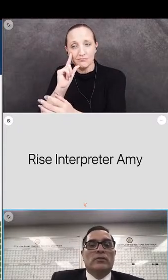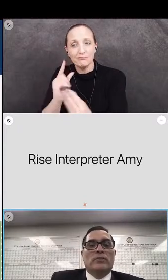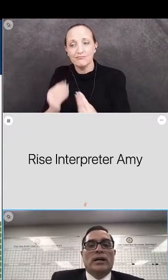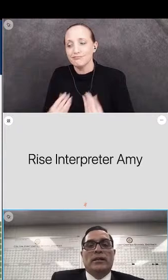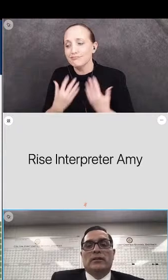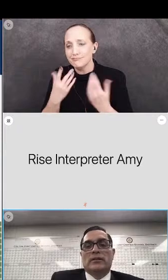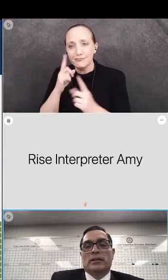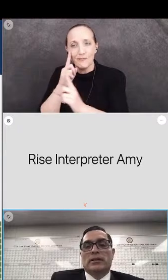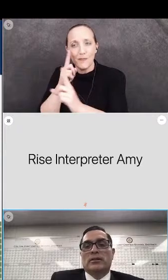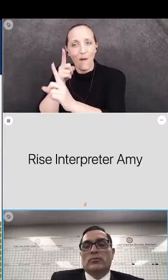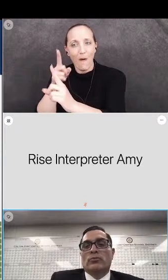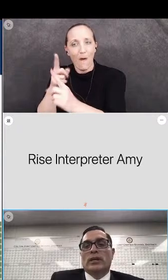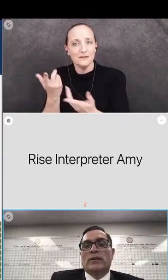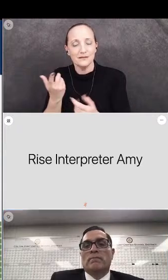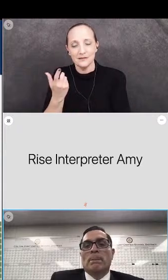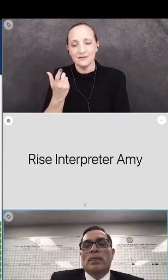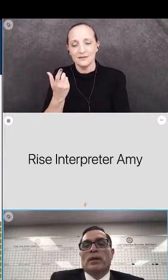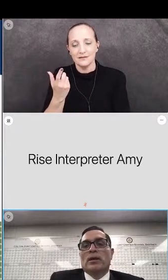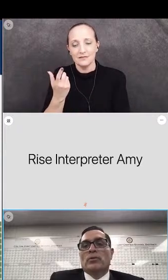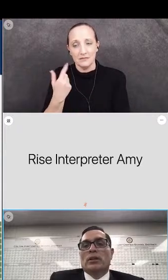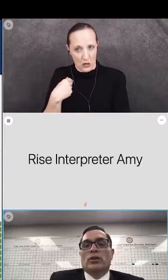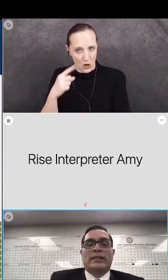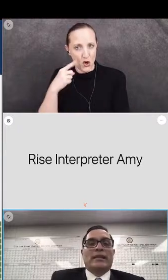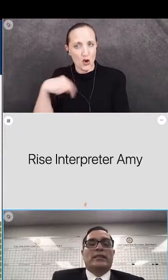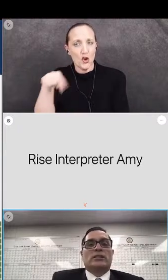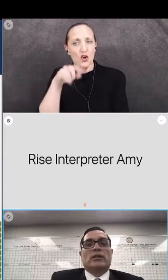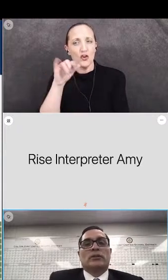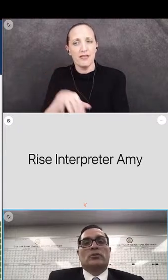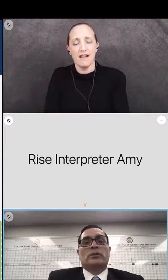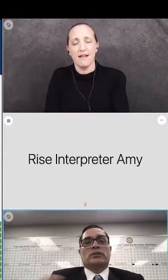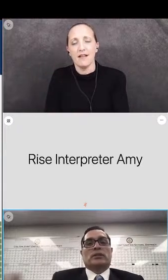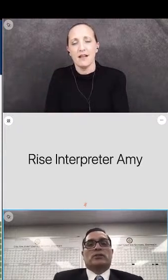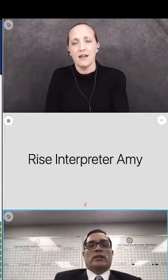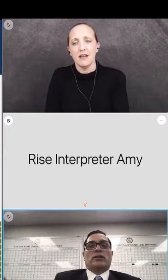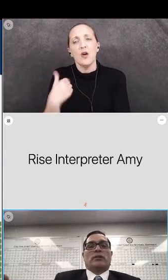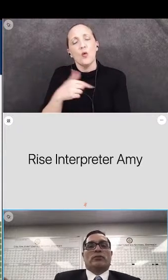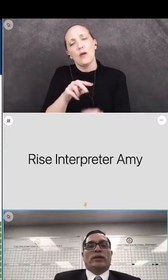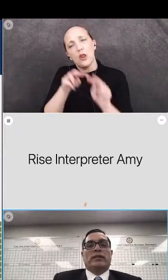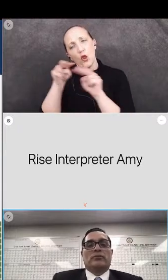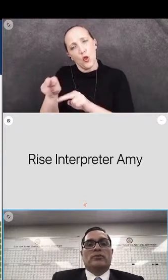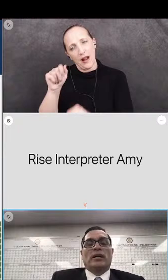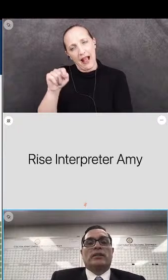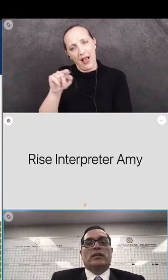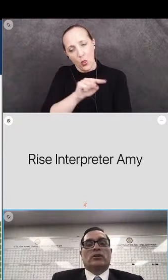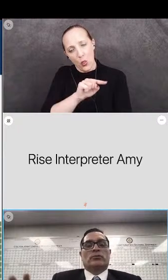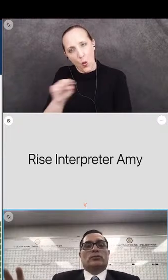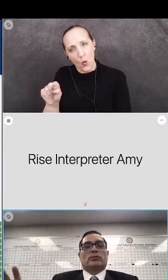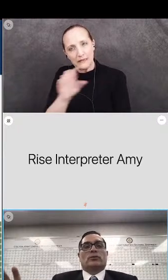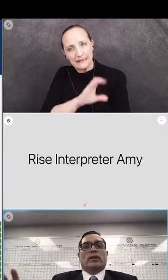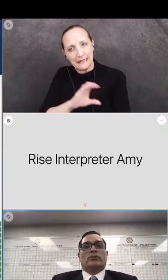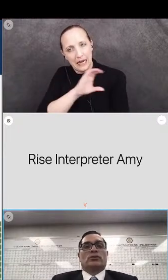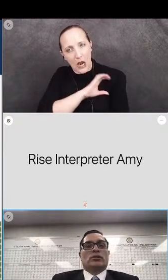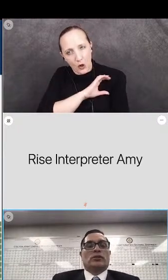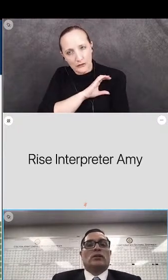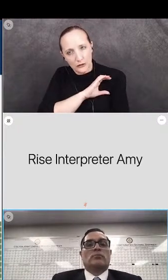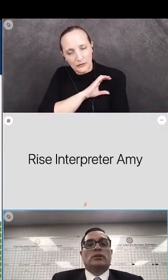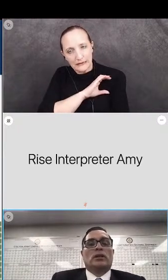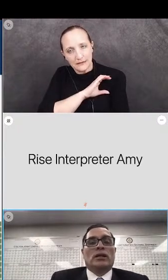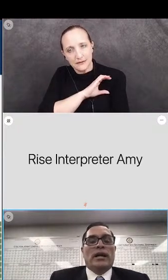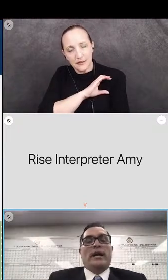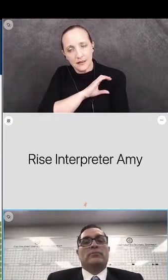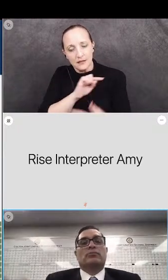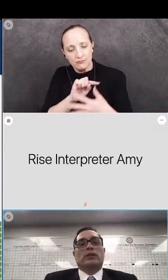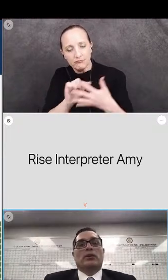that in mind, and we looked at these characteristics then that we've identified that our graduates should